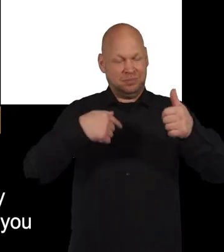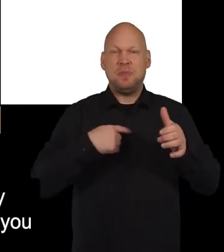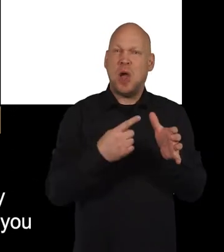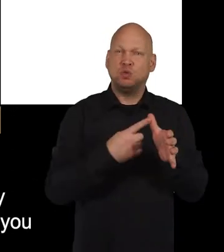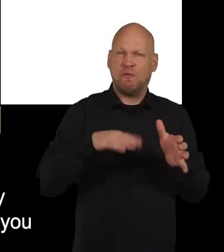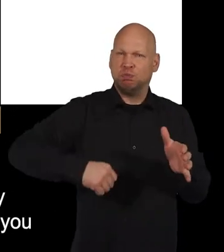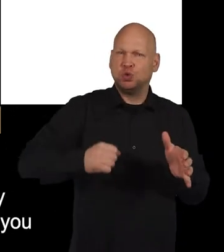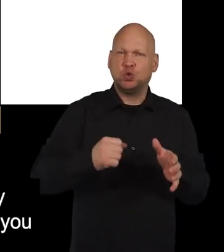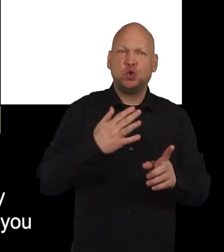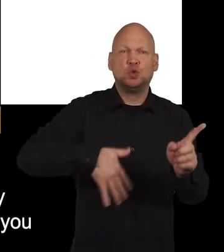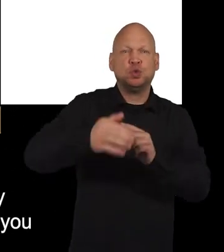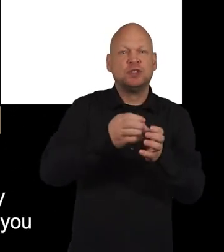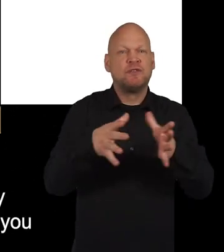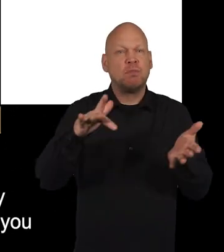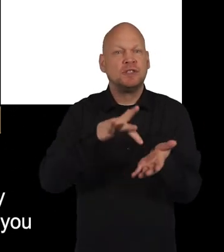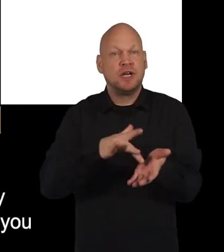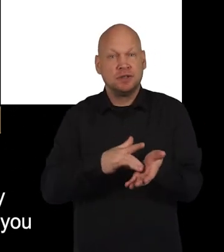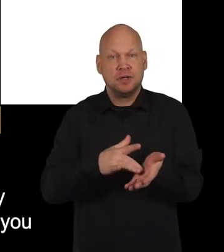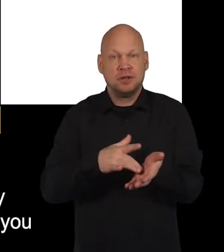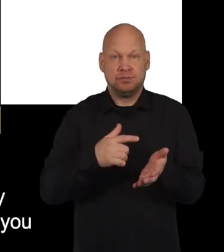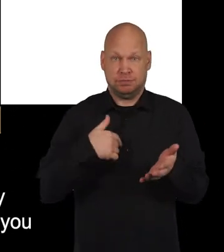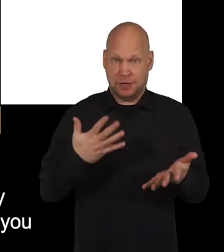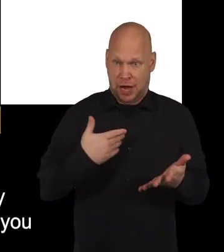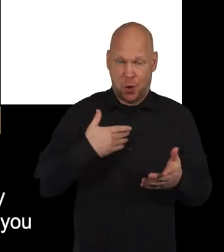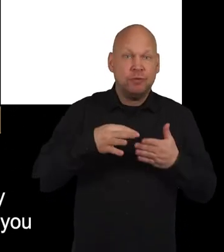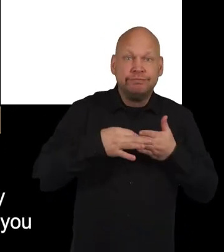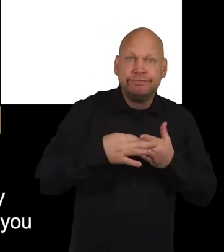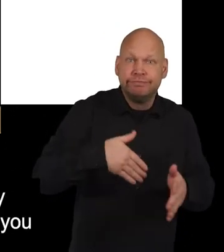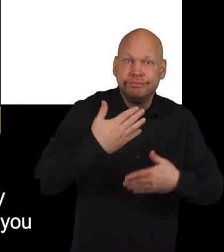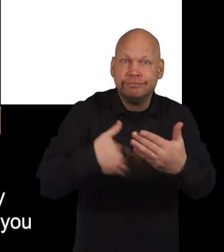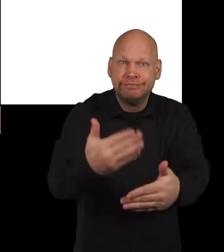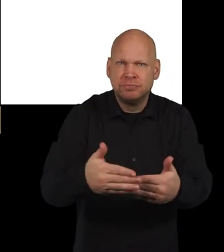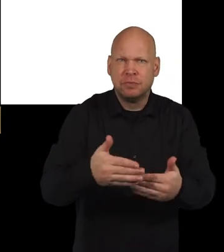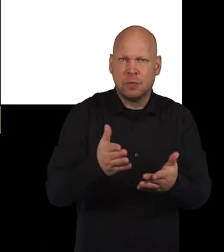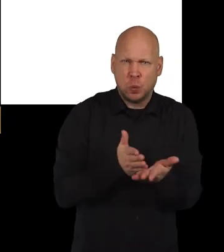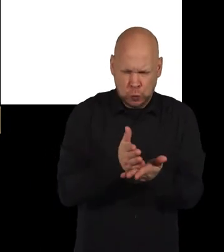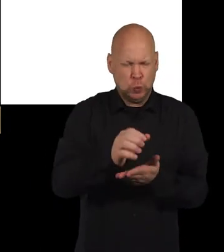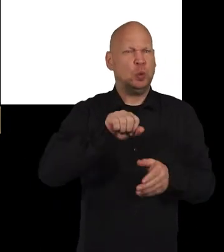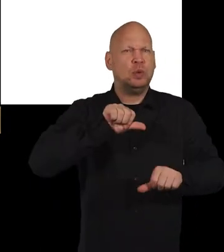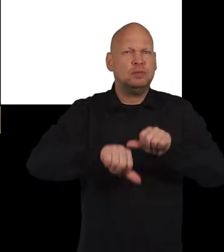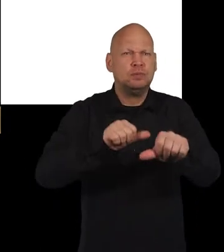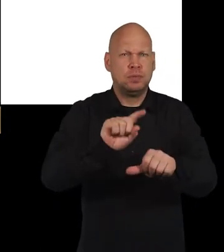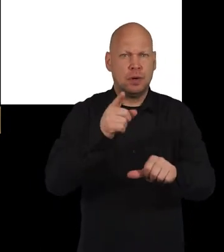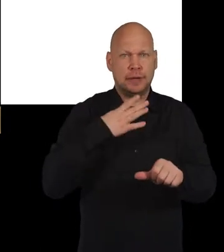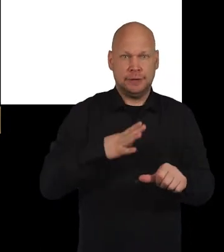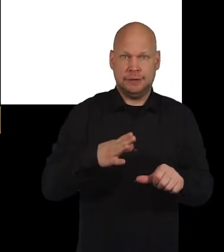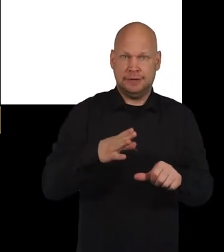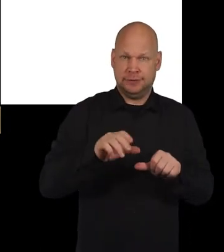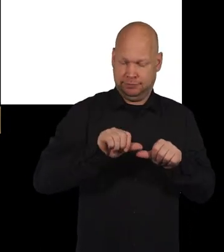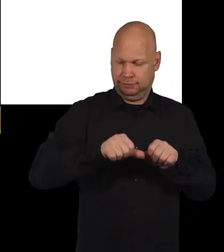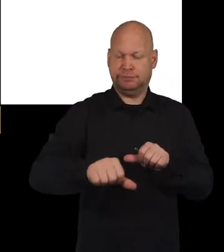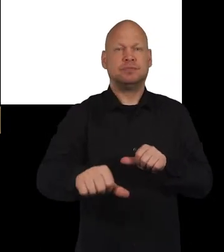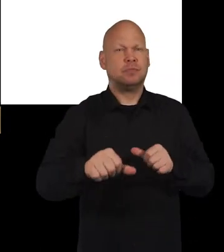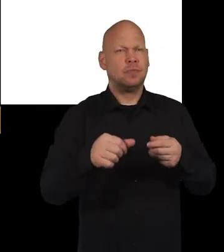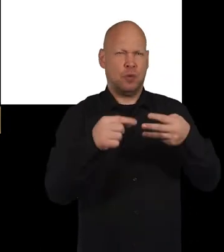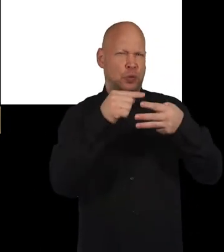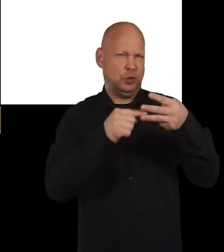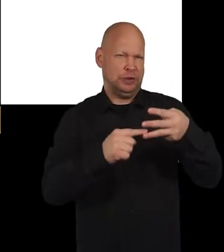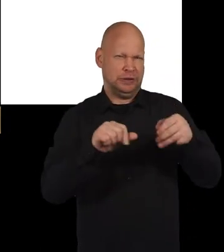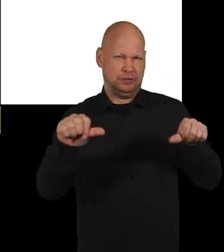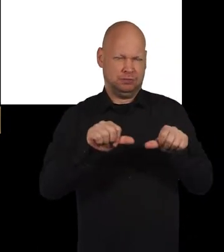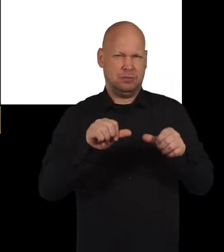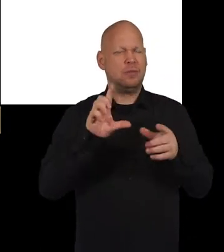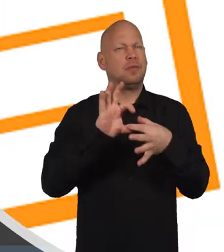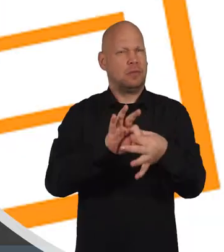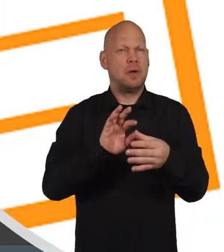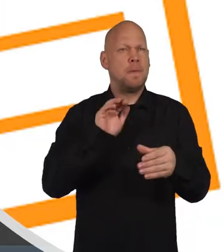Hi, I'm Andrew from Scottish Community Development Centre and I'm going to take you through the first of three short videos on participation requests.